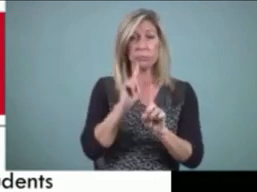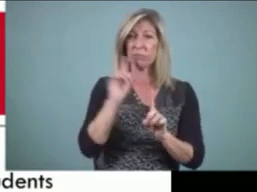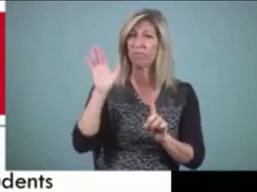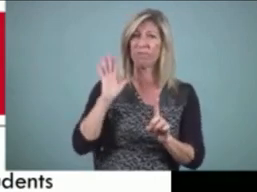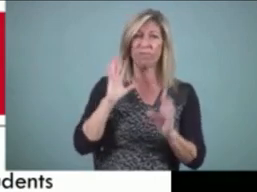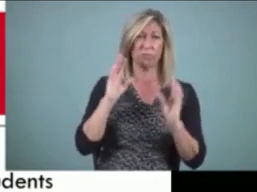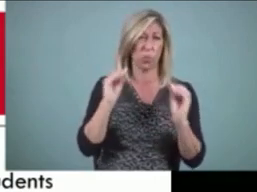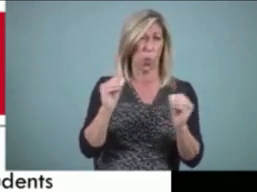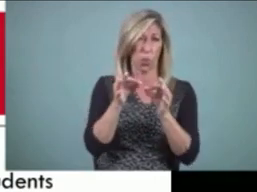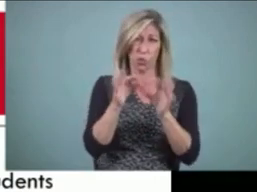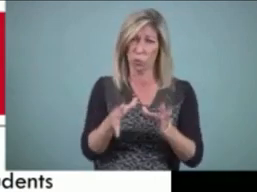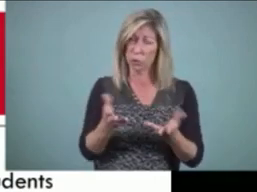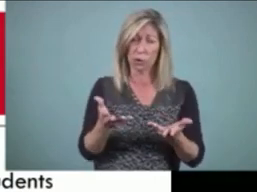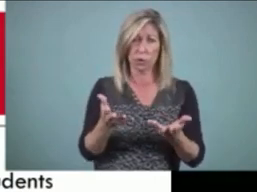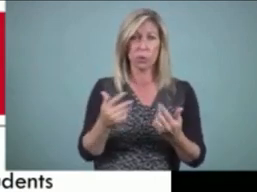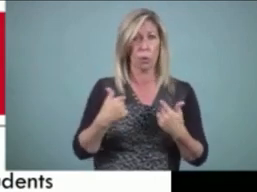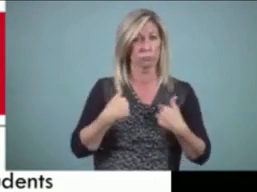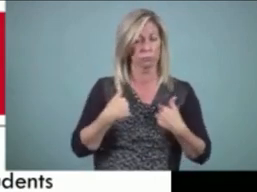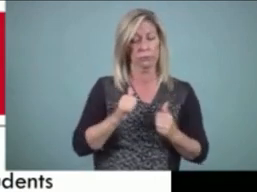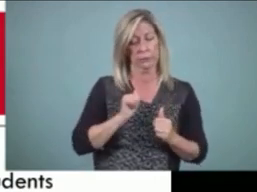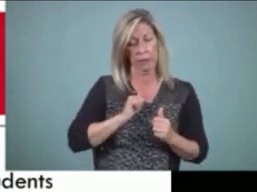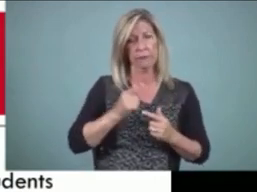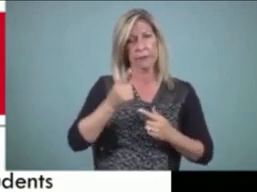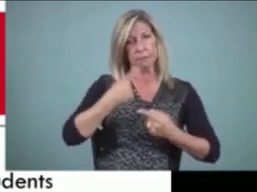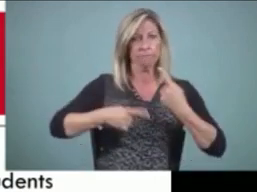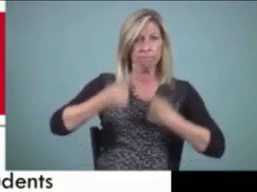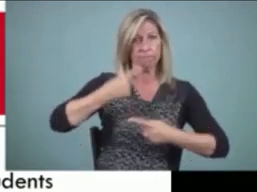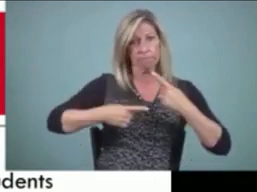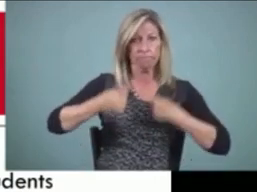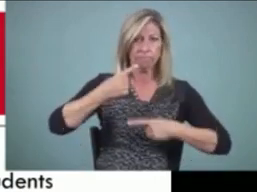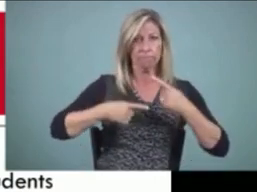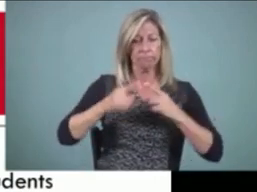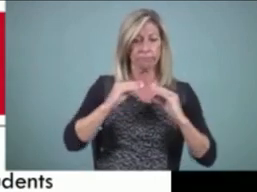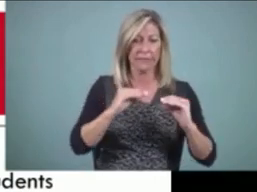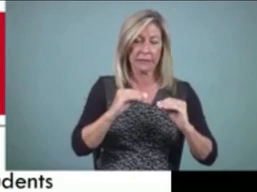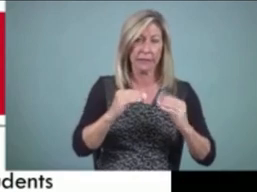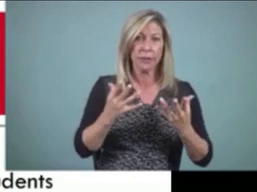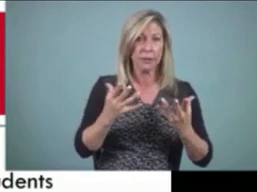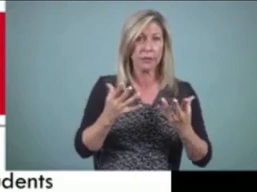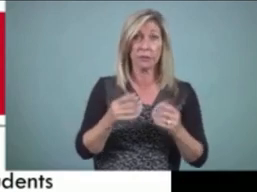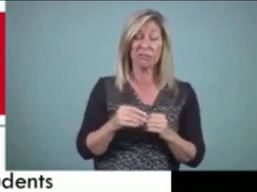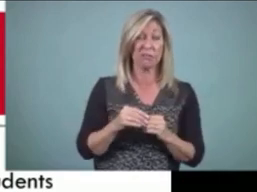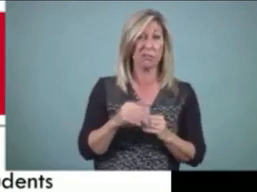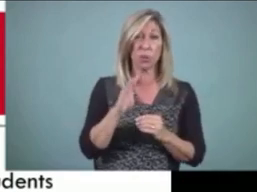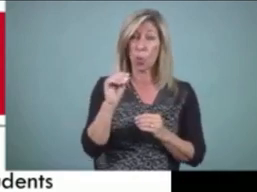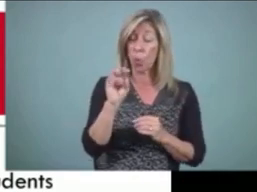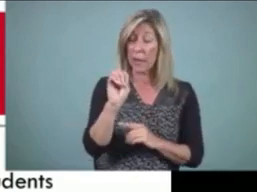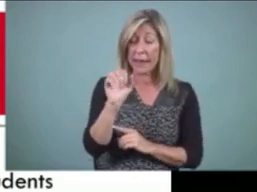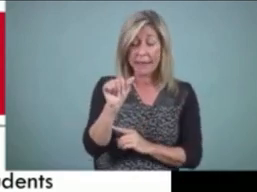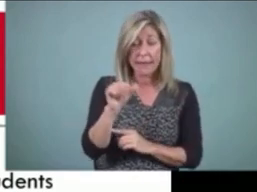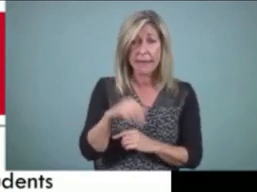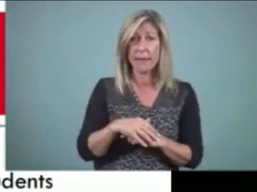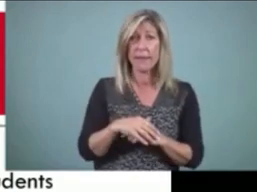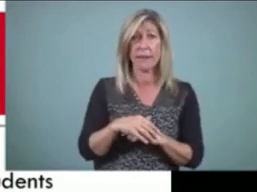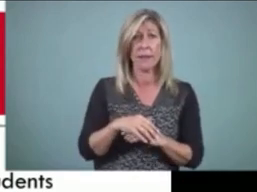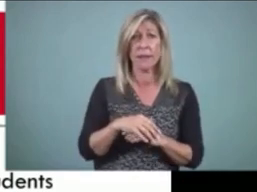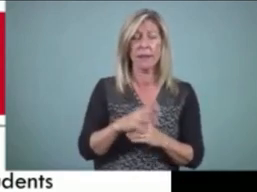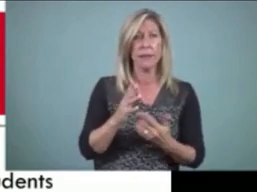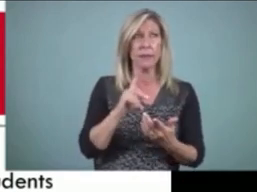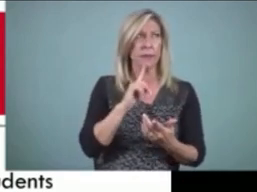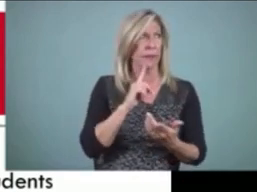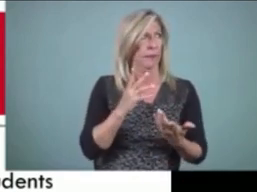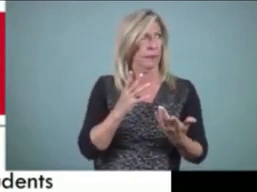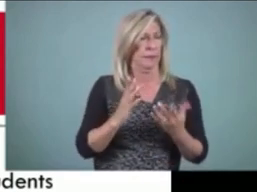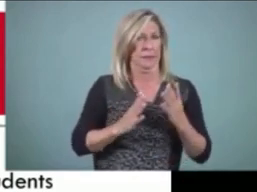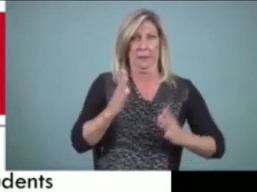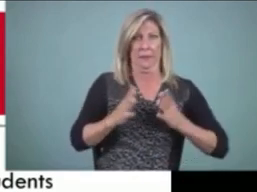the classroom, so I had to sign for myself and we had no educational assistance. So, you know, not, there were not so many